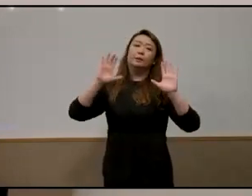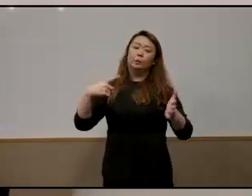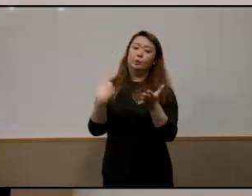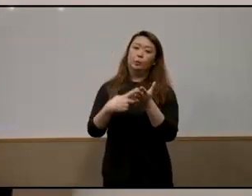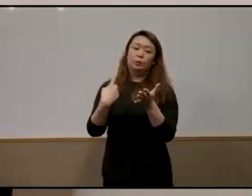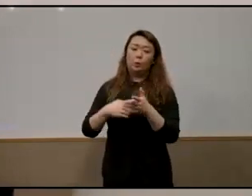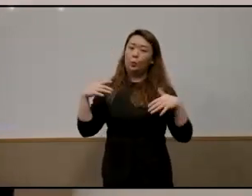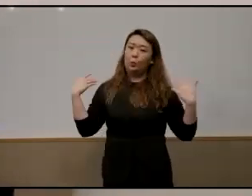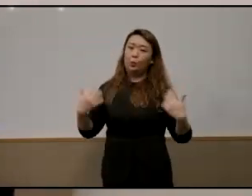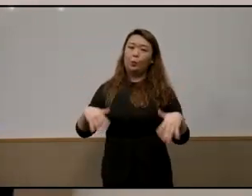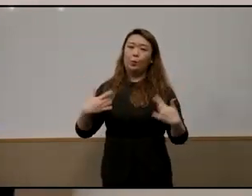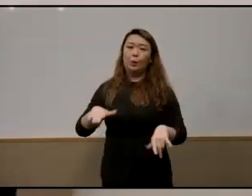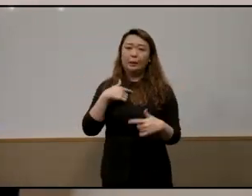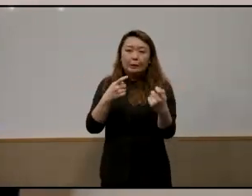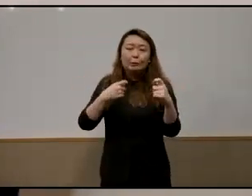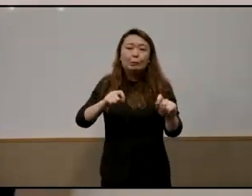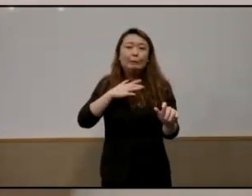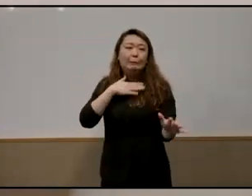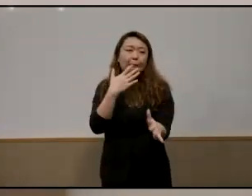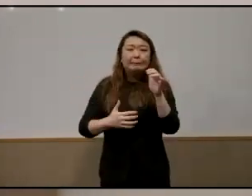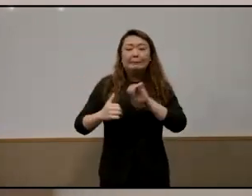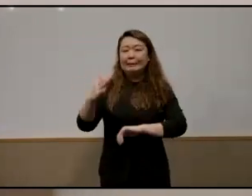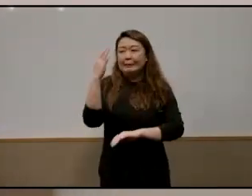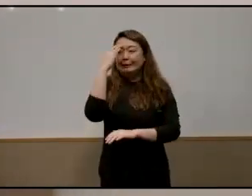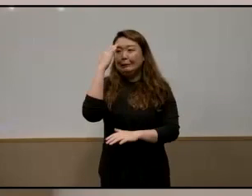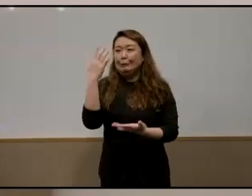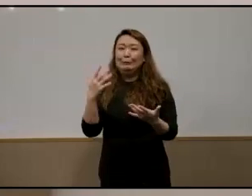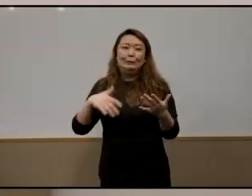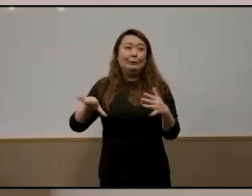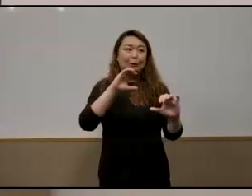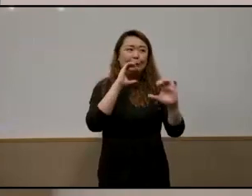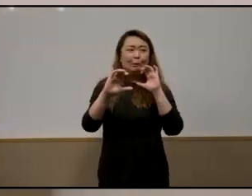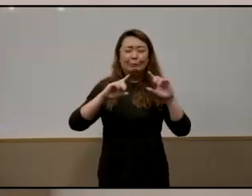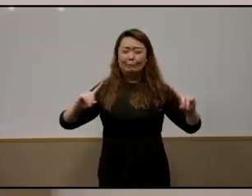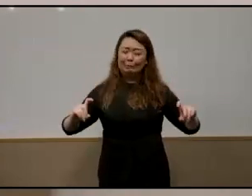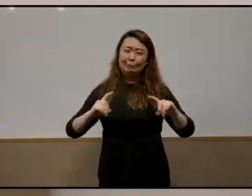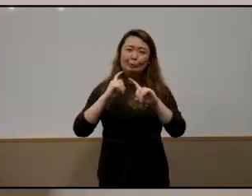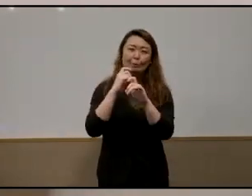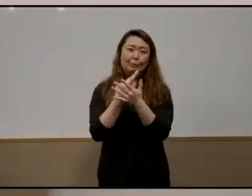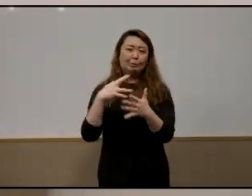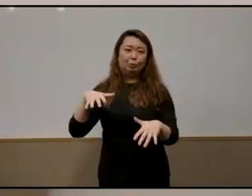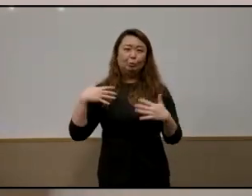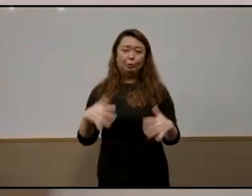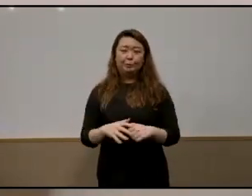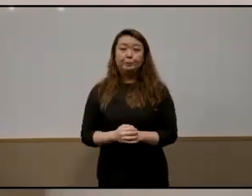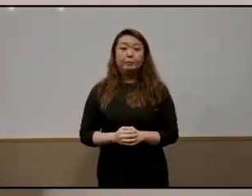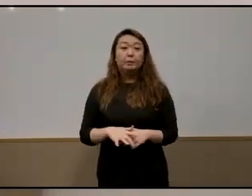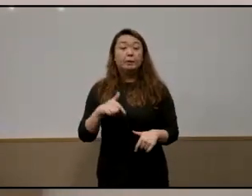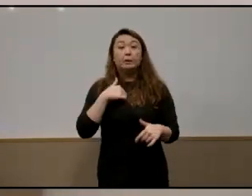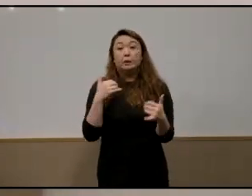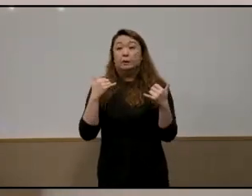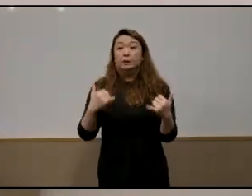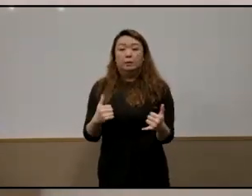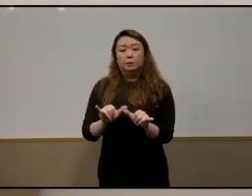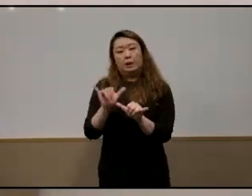i will try my best to close it's extremely difficult because the conversation is complex and so rich um i i lived in canada